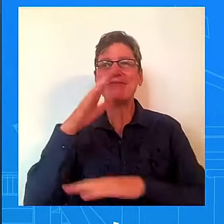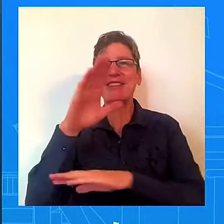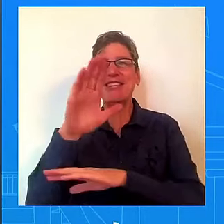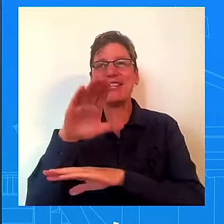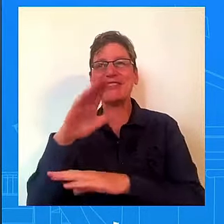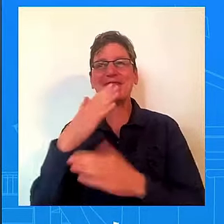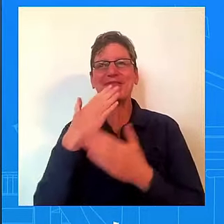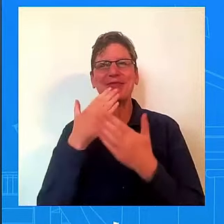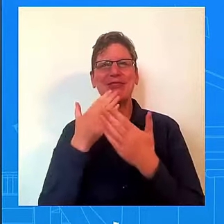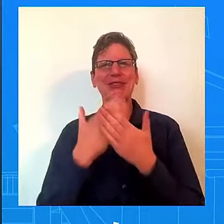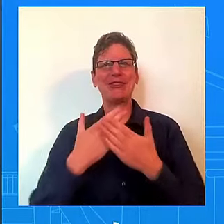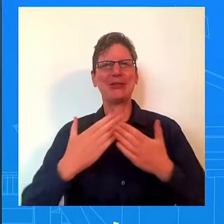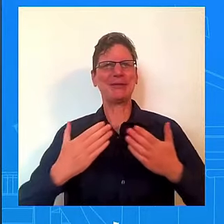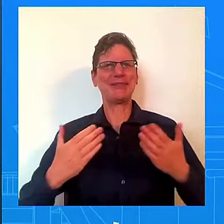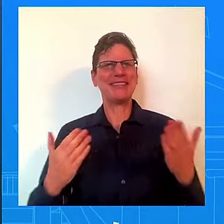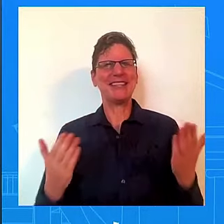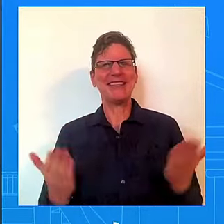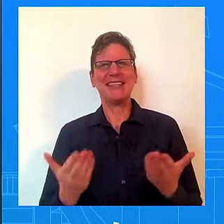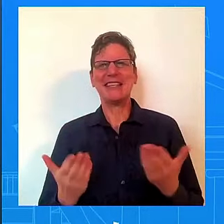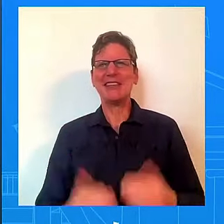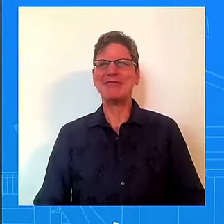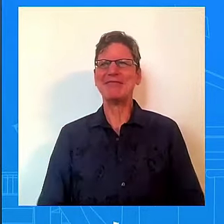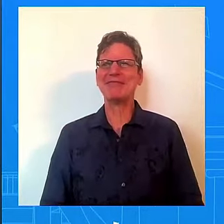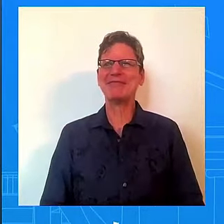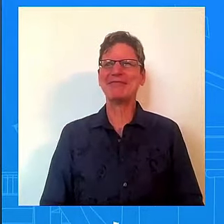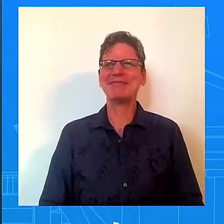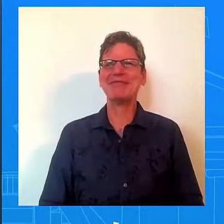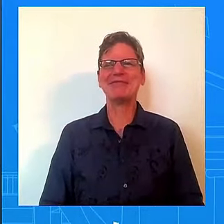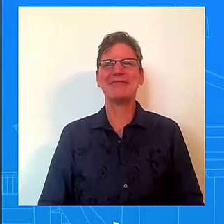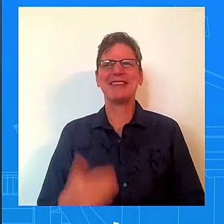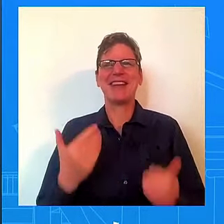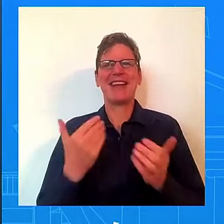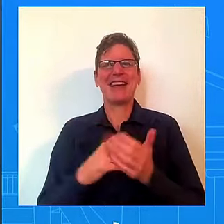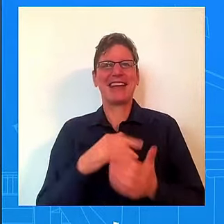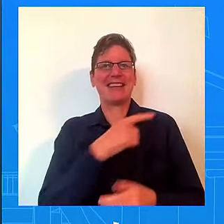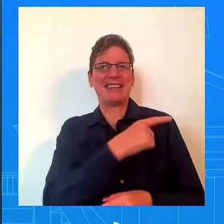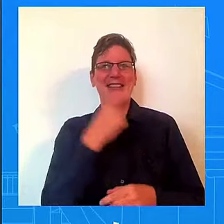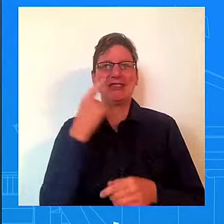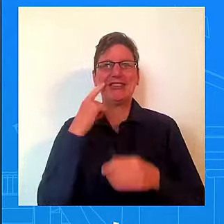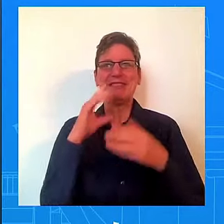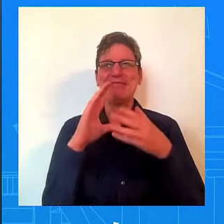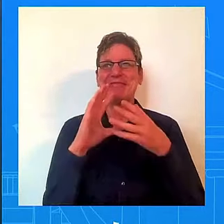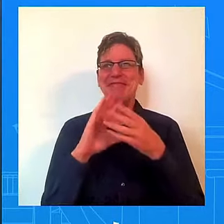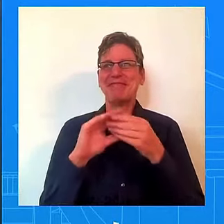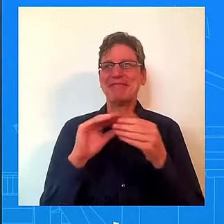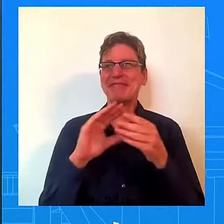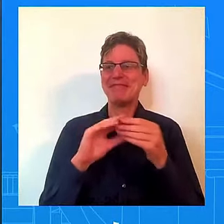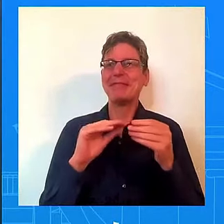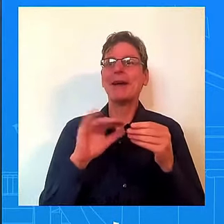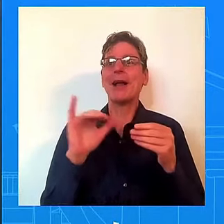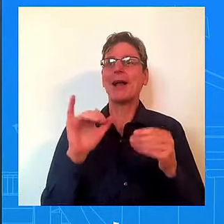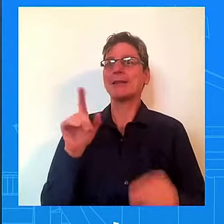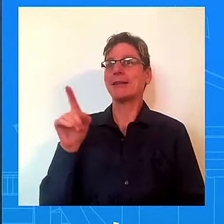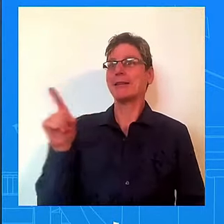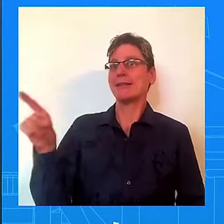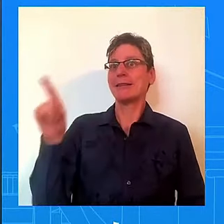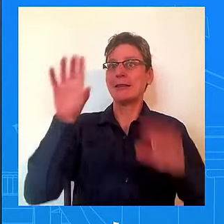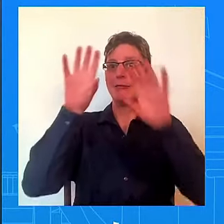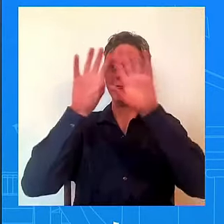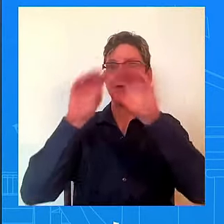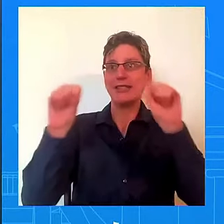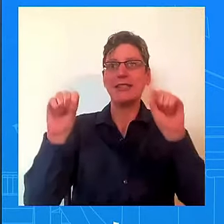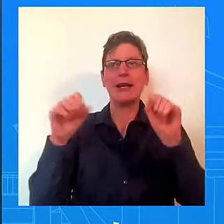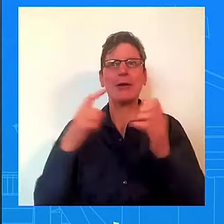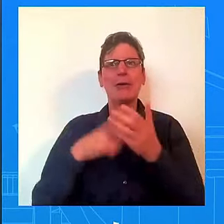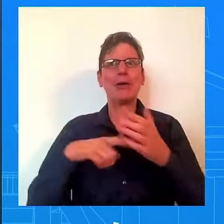from Corrine and you saw recently, a few minutes ago, quite frankly, from the President, President Biden kicked off the first in a series of engagements